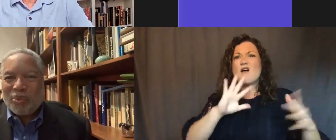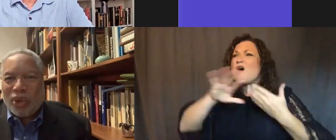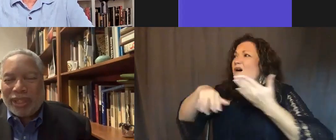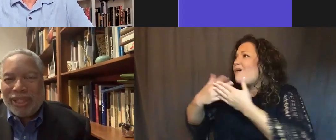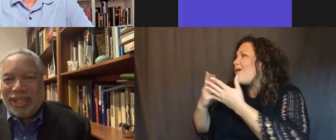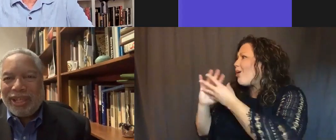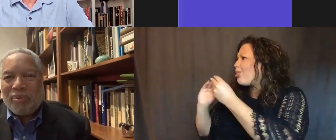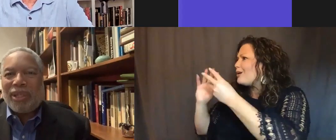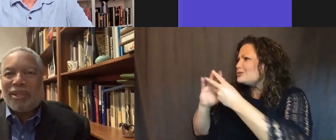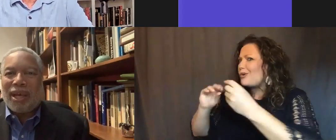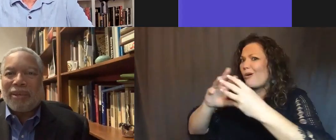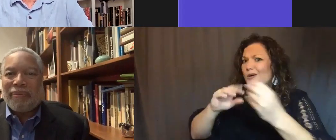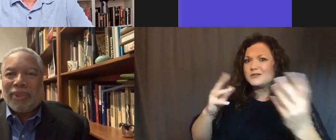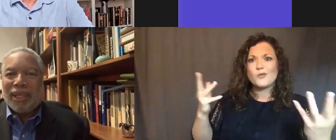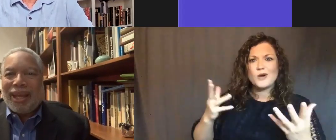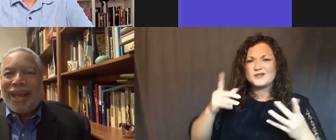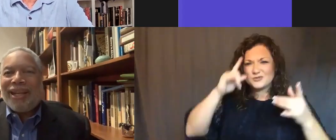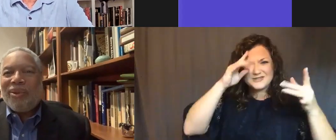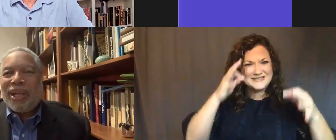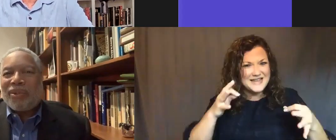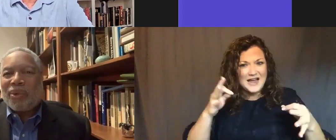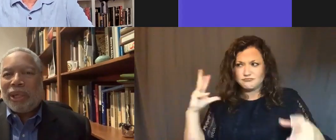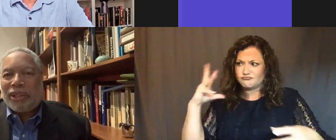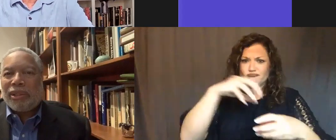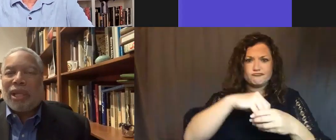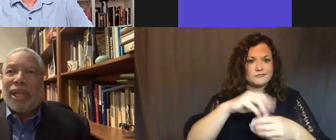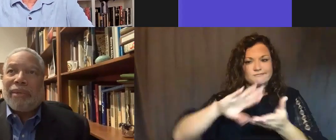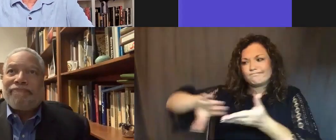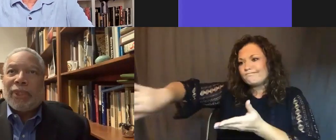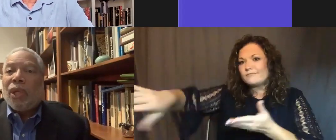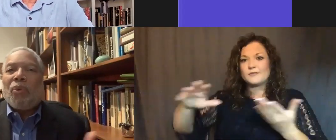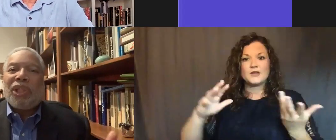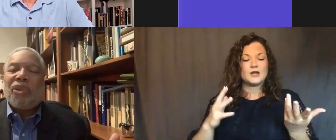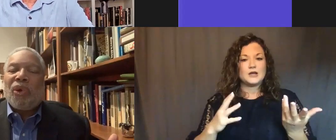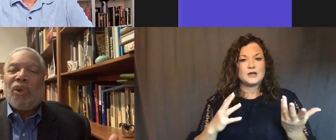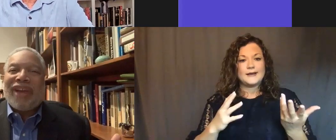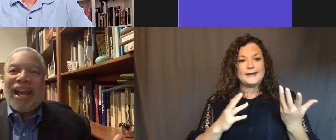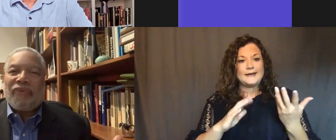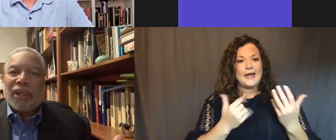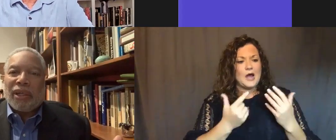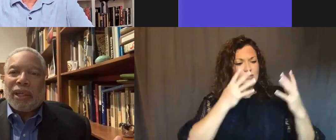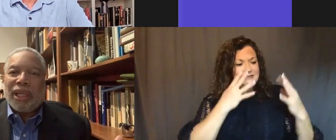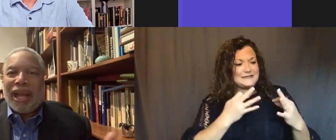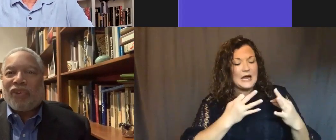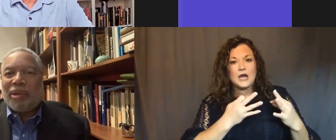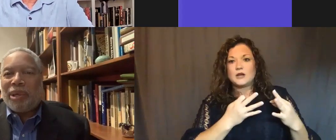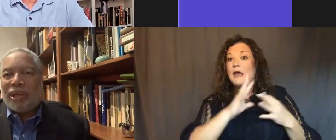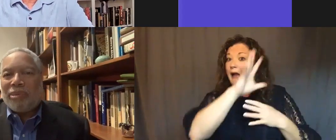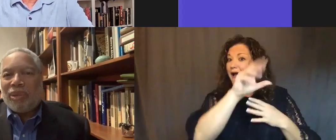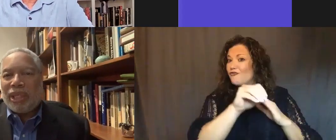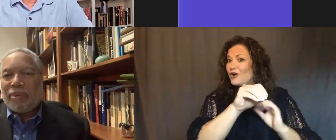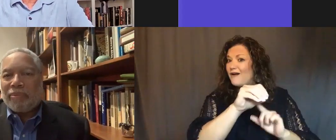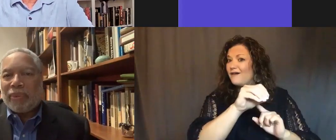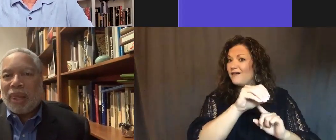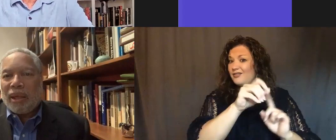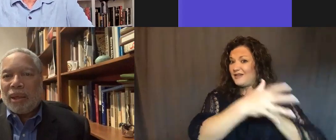determine what is in and what is not? How do you answer questions like, what's the role of Africa in an African American